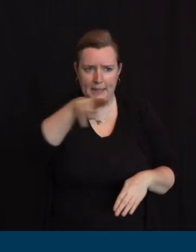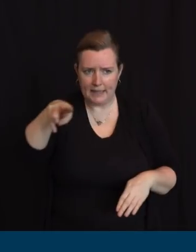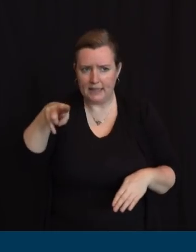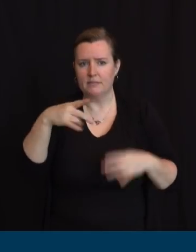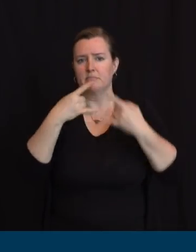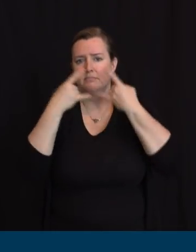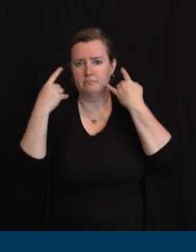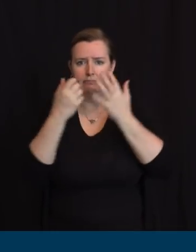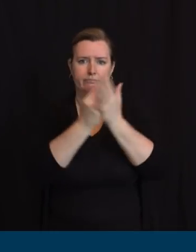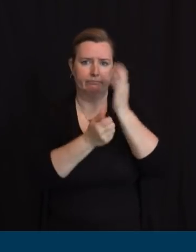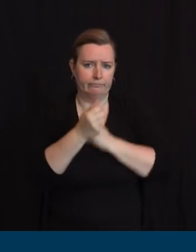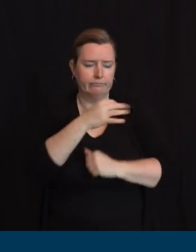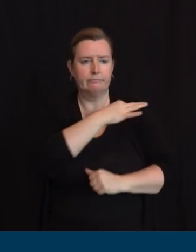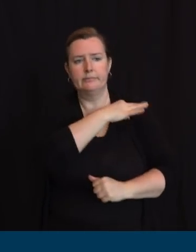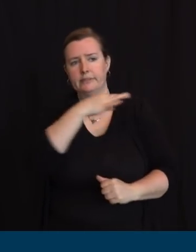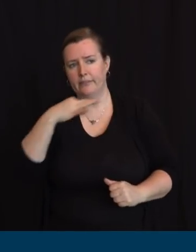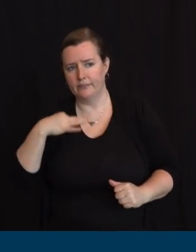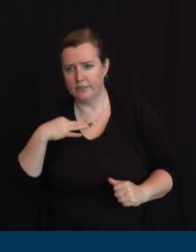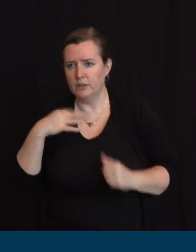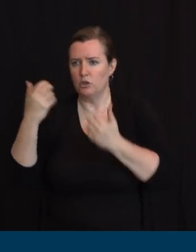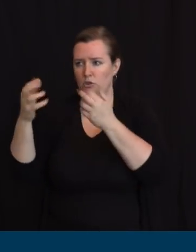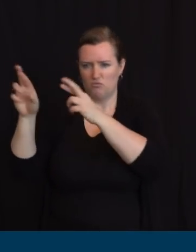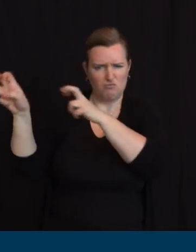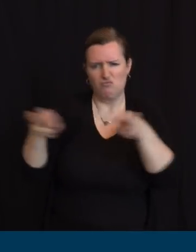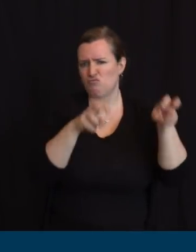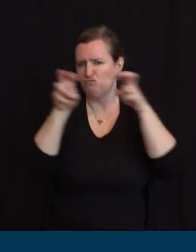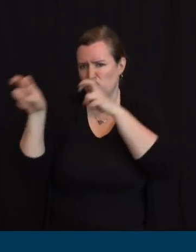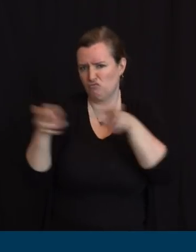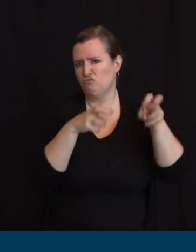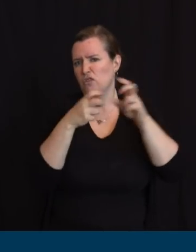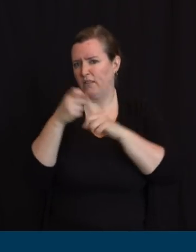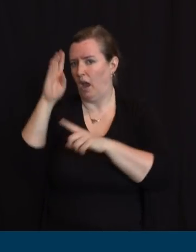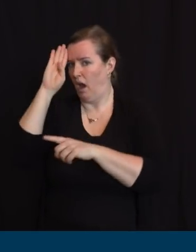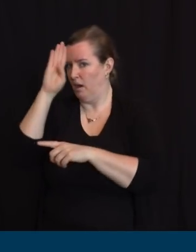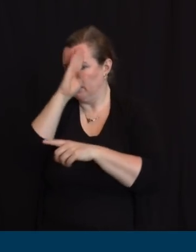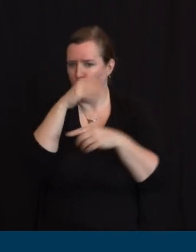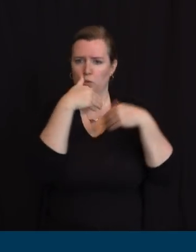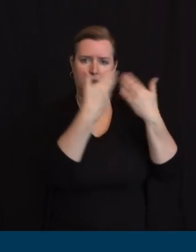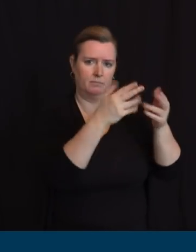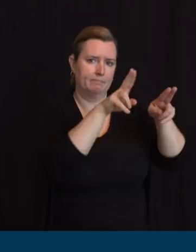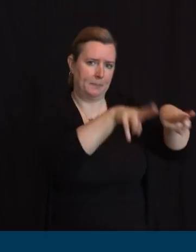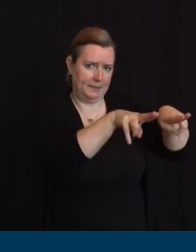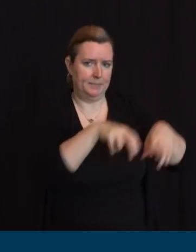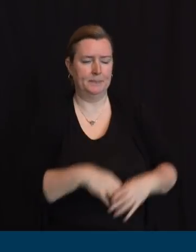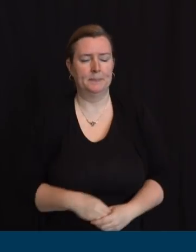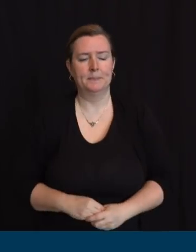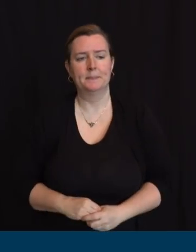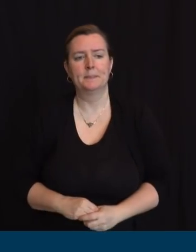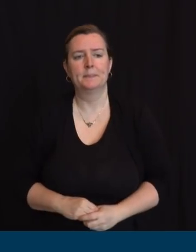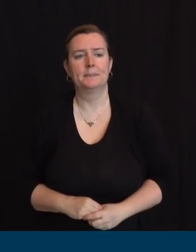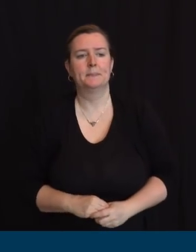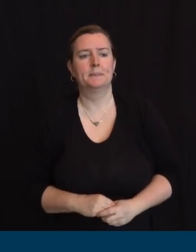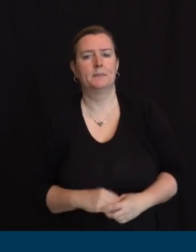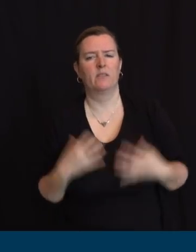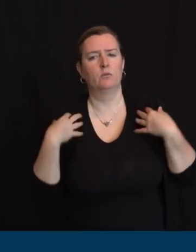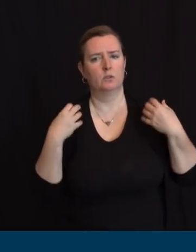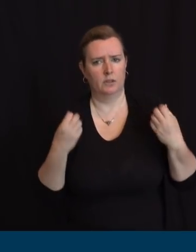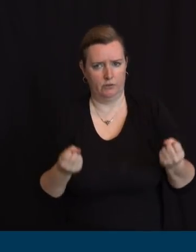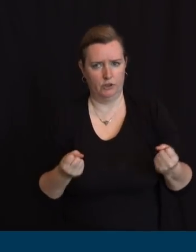Sending survey staff or local health officers to impacted facilities for monitoring residents,